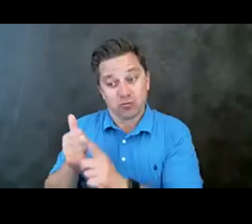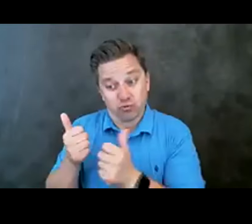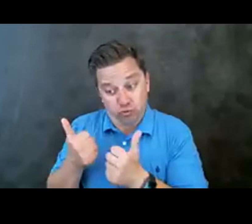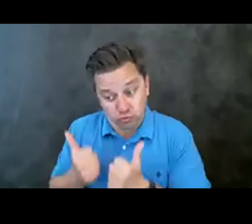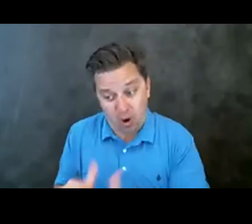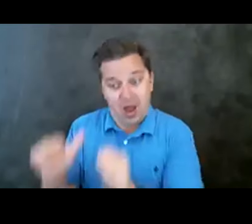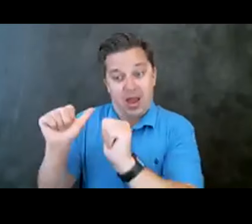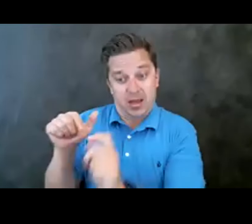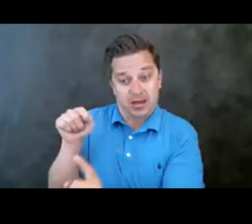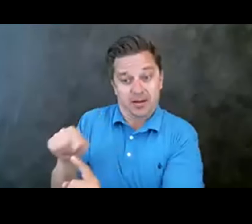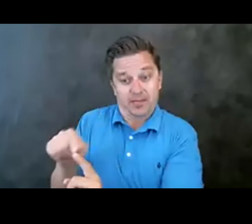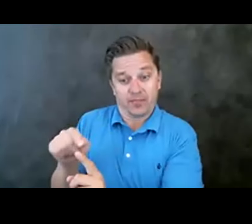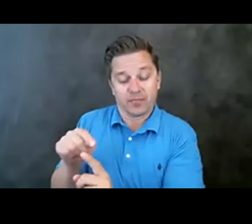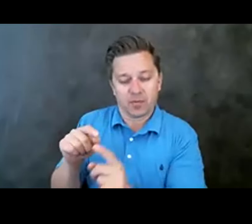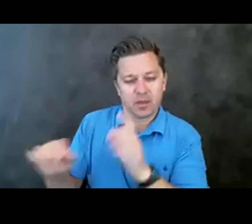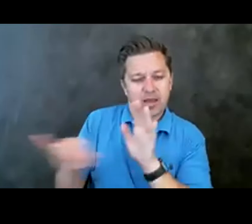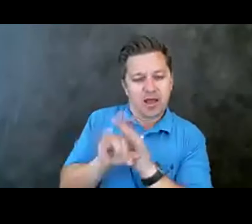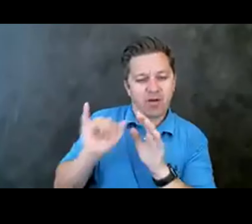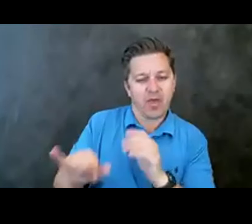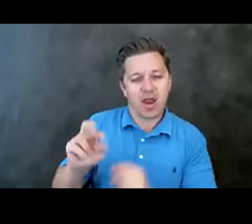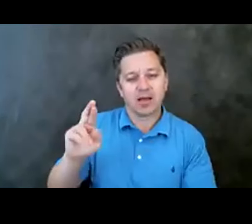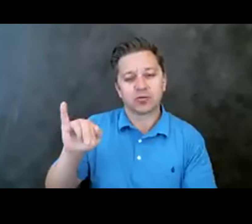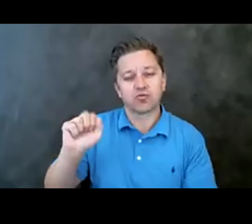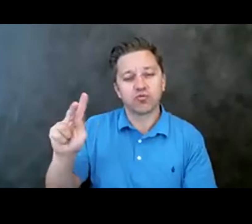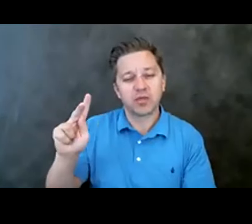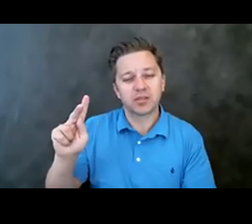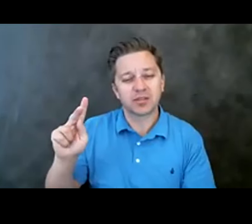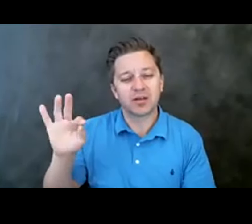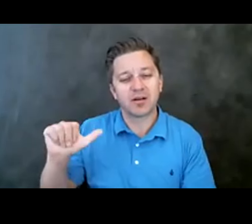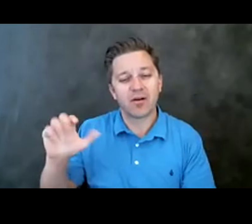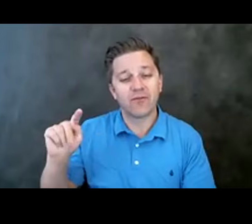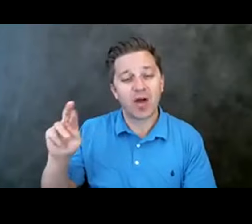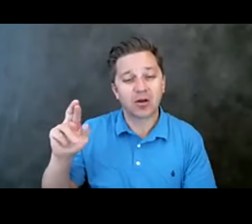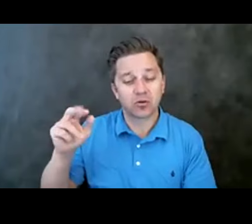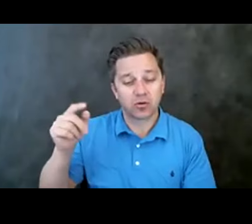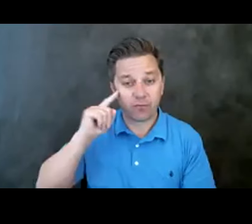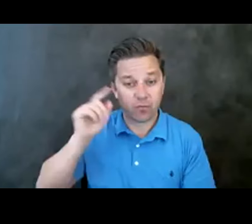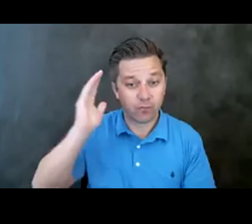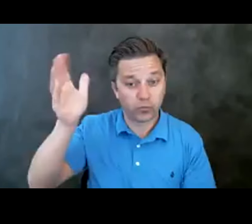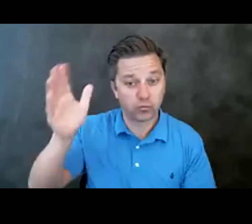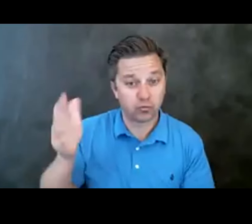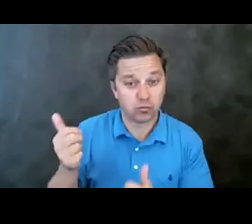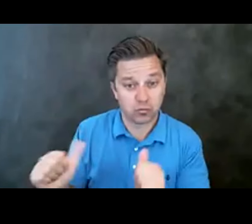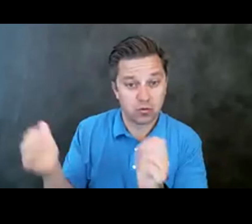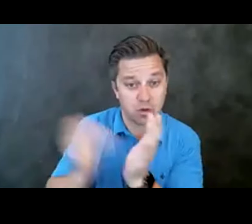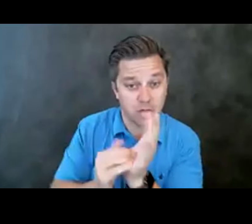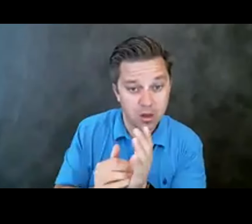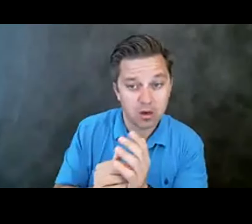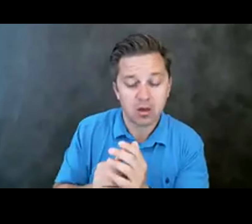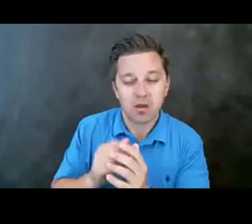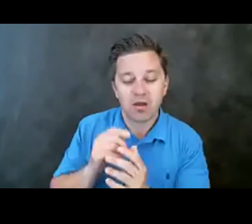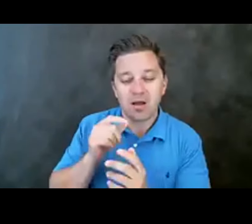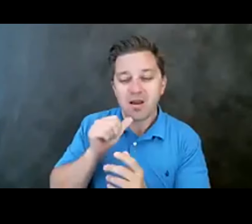risk factor for future suicide risk is not just because of the thoughts of suicide, but because they have